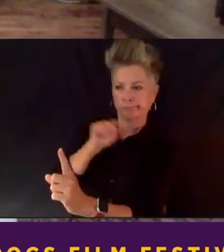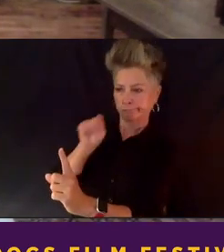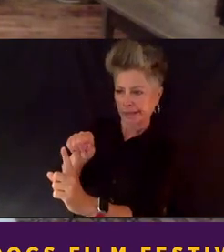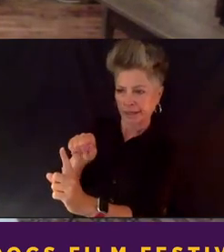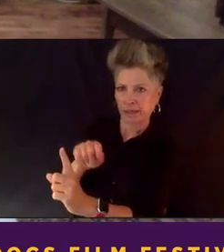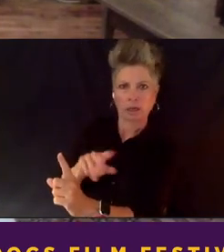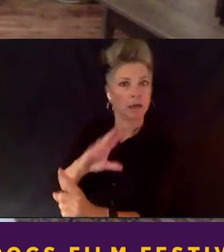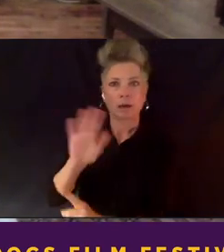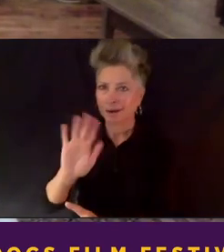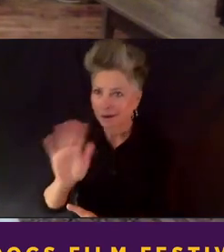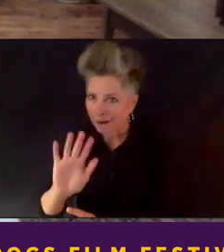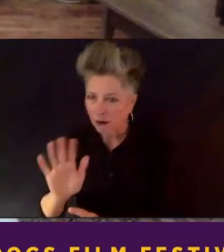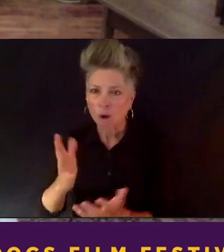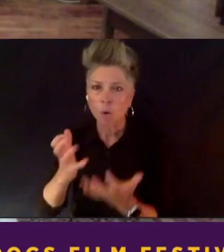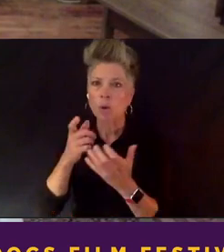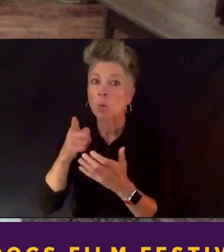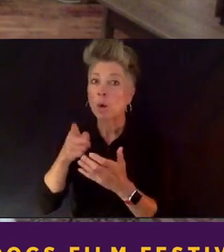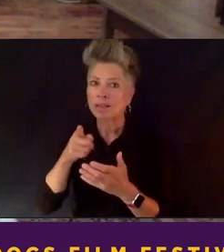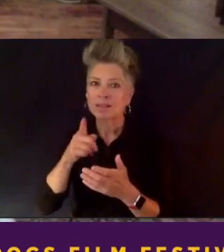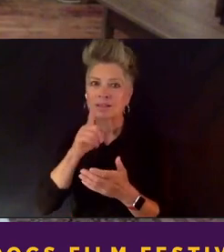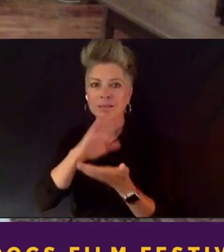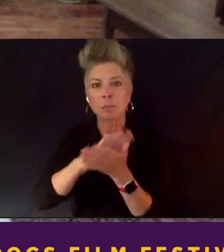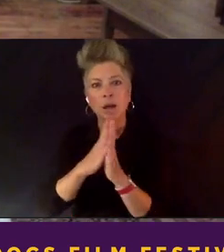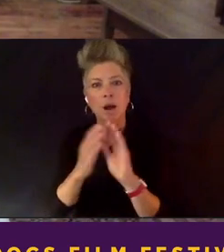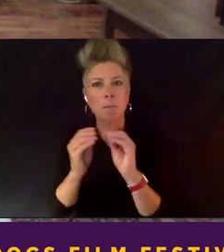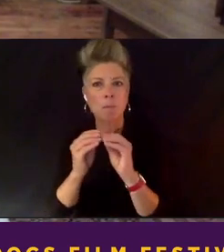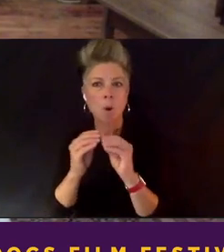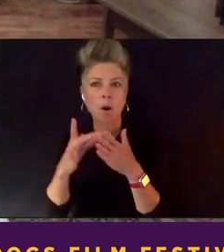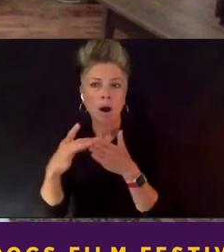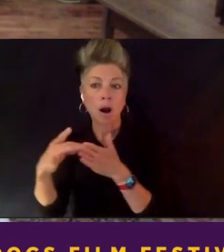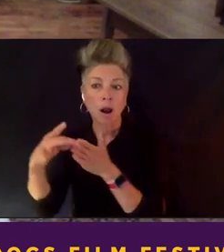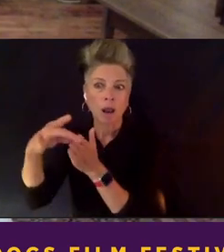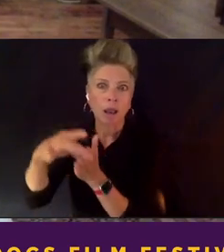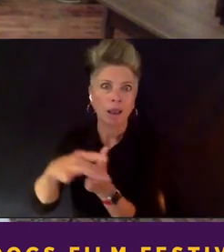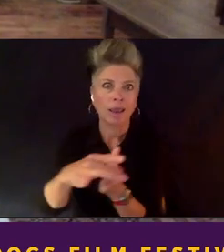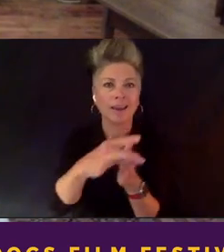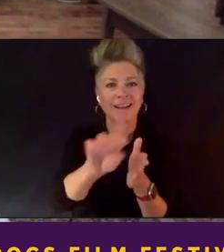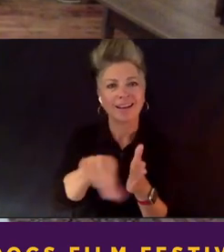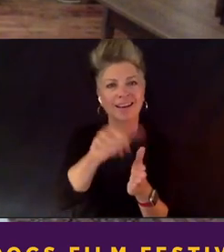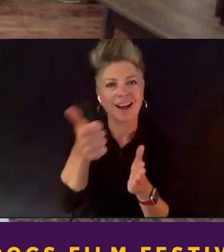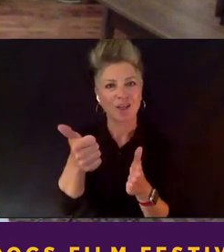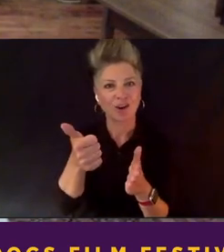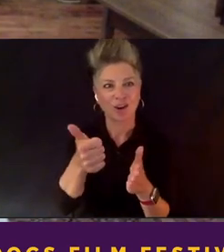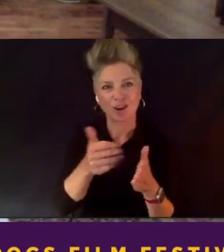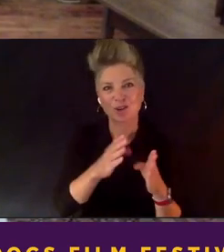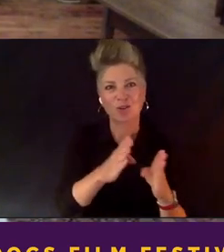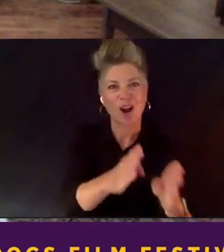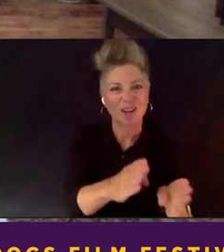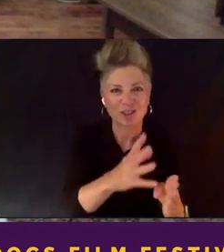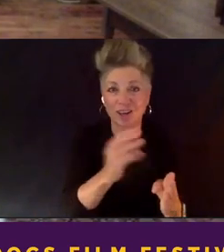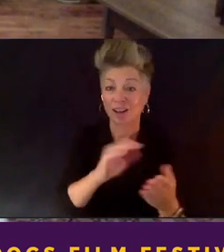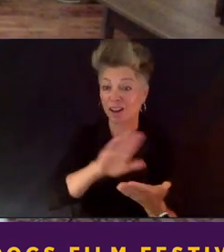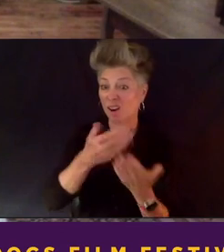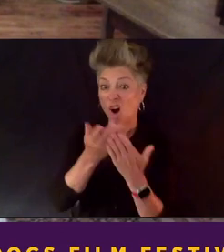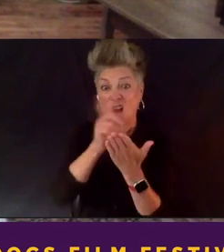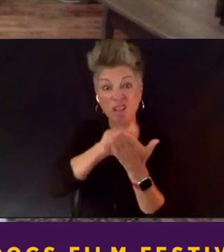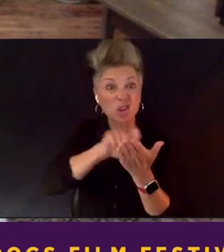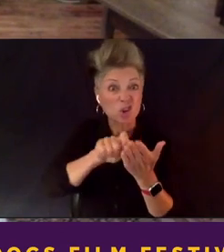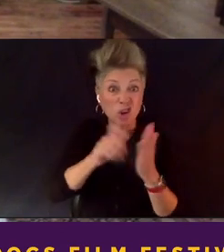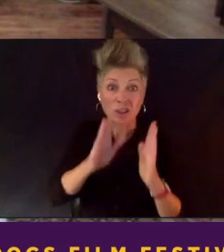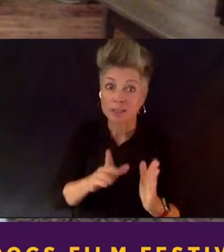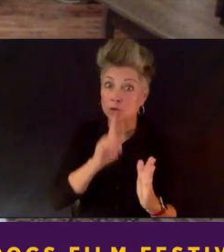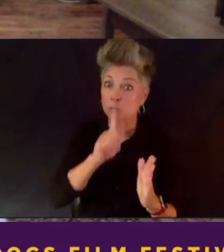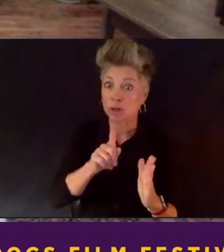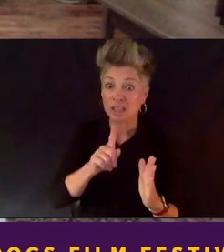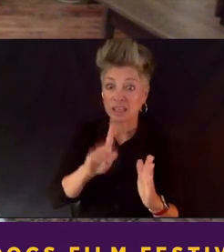this is going to lead in another direction. And D was certainly, and all the journalists were really part of that and the journalists